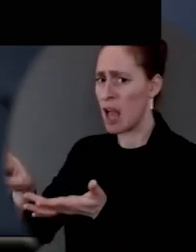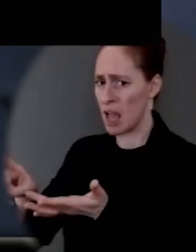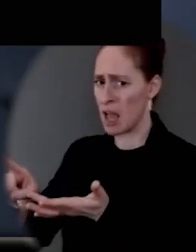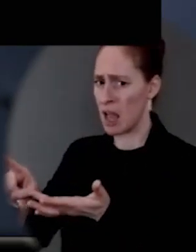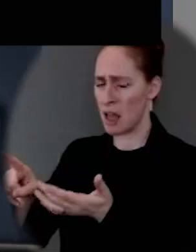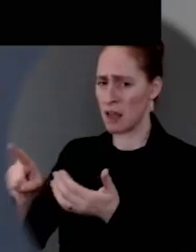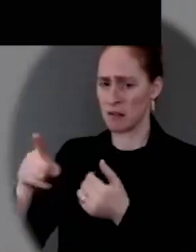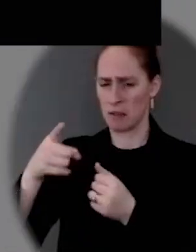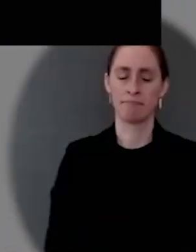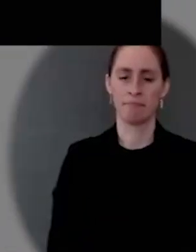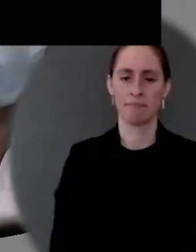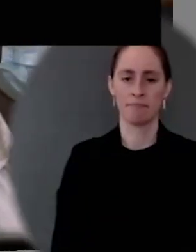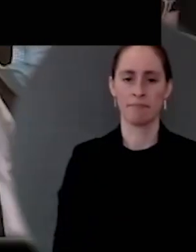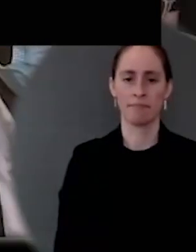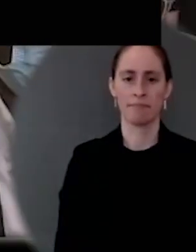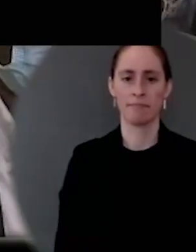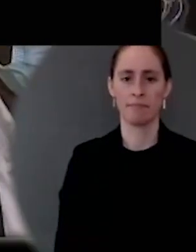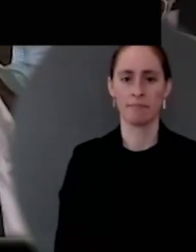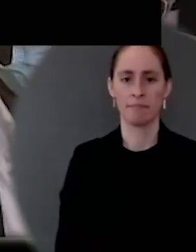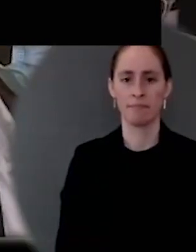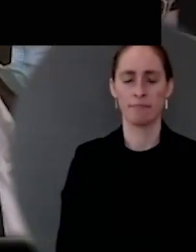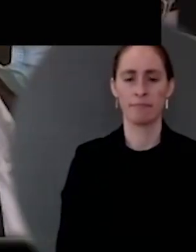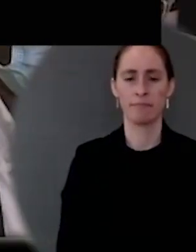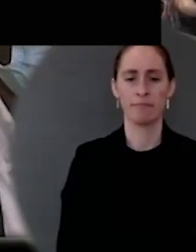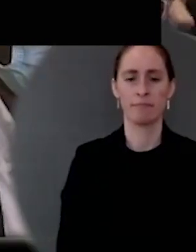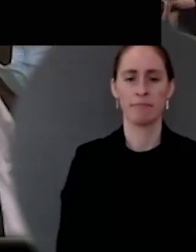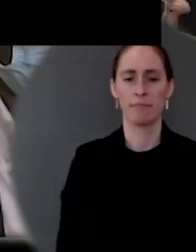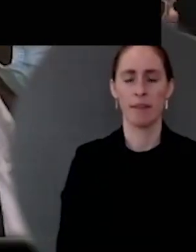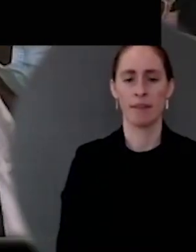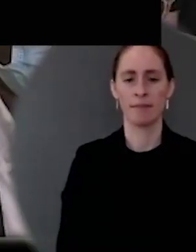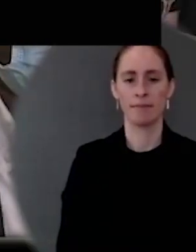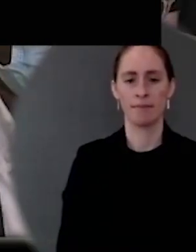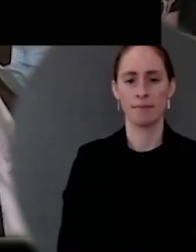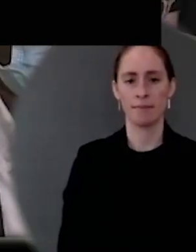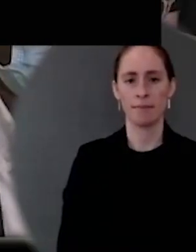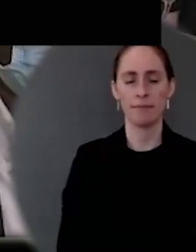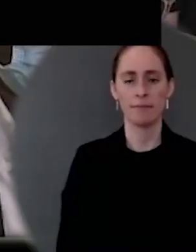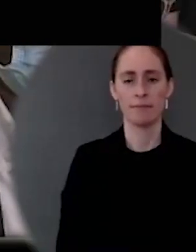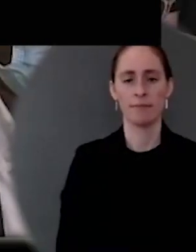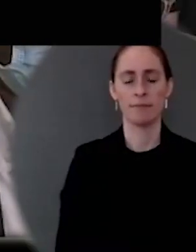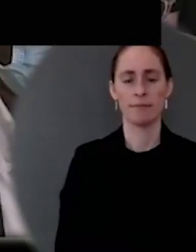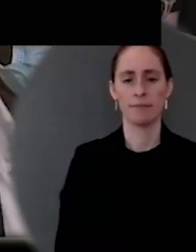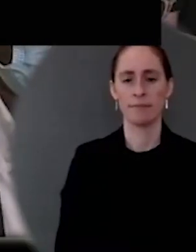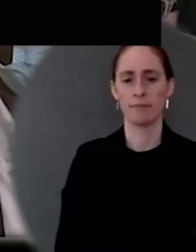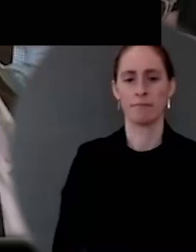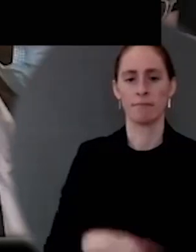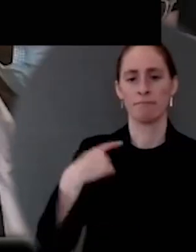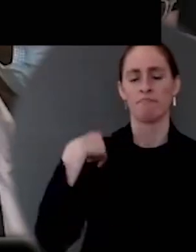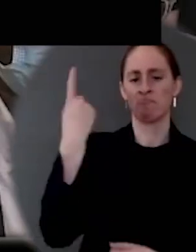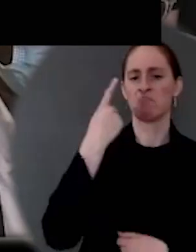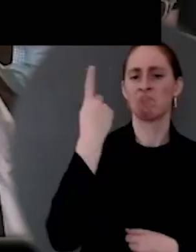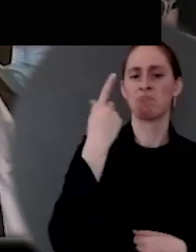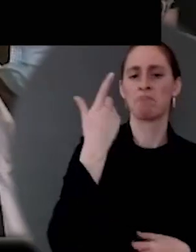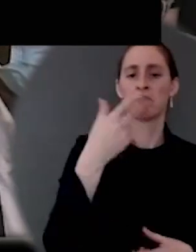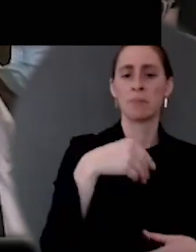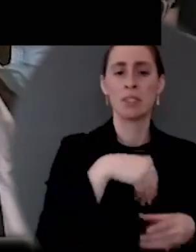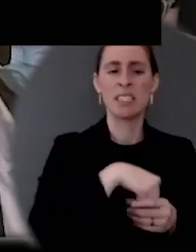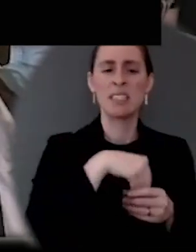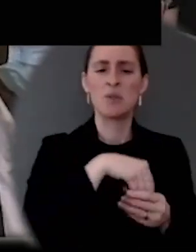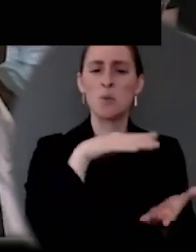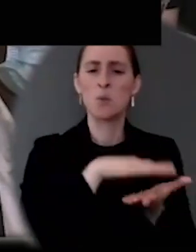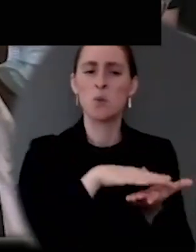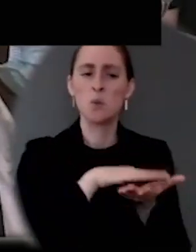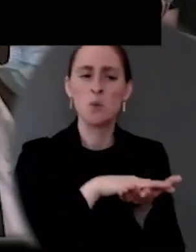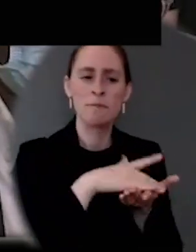Department of Homeland Security. The been be open. It's been encouraging schools to open. Many schools are fully open. But inside schools, there are often, you know, very strict rules.